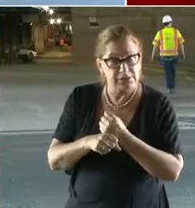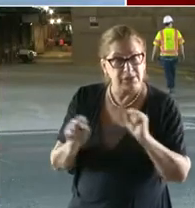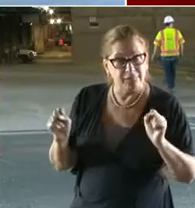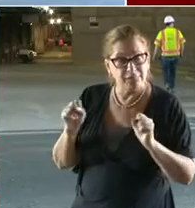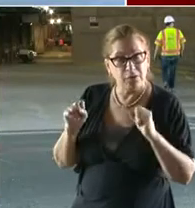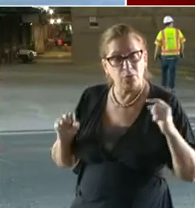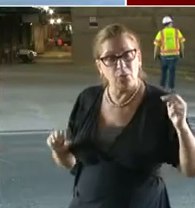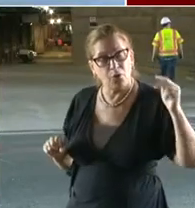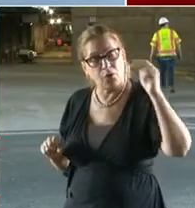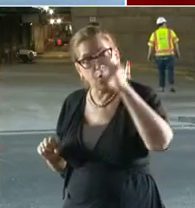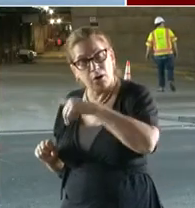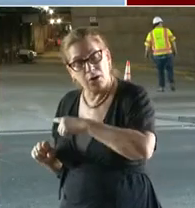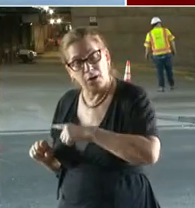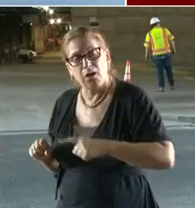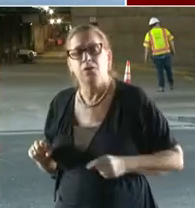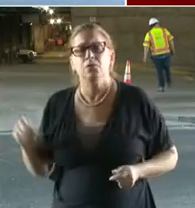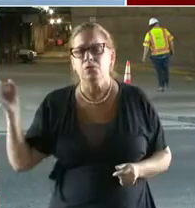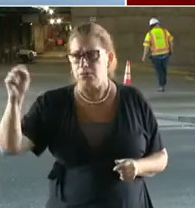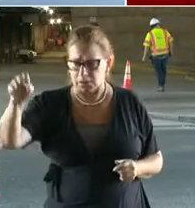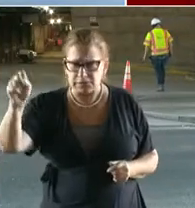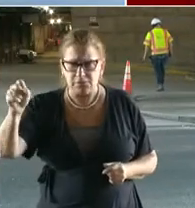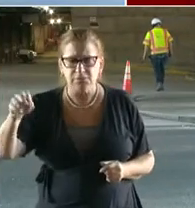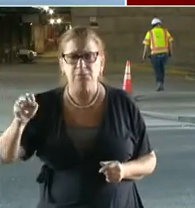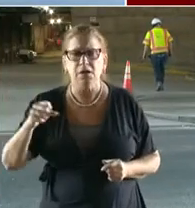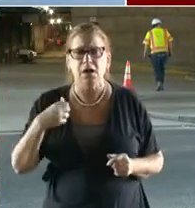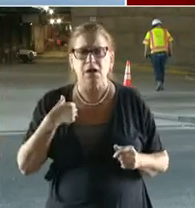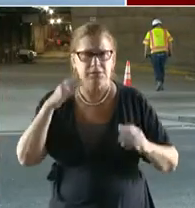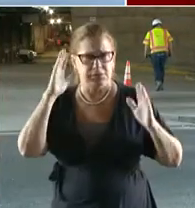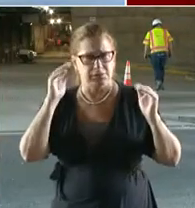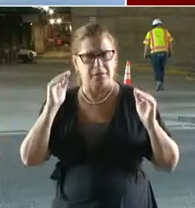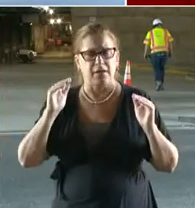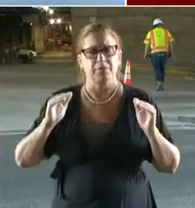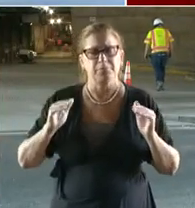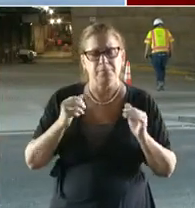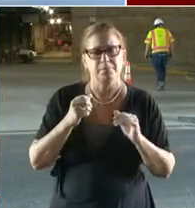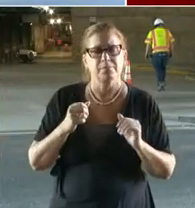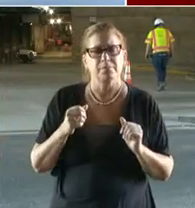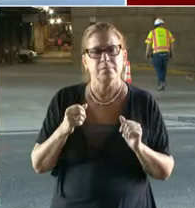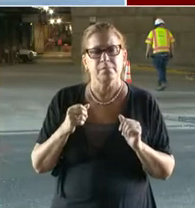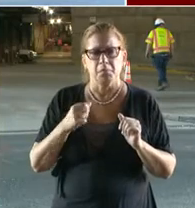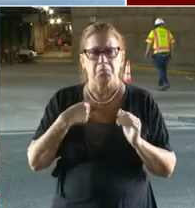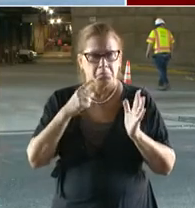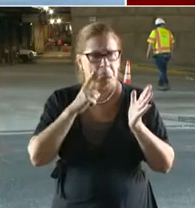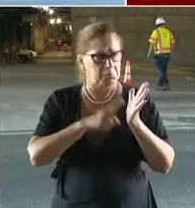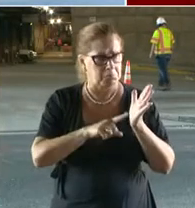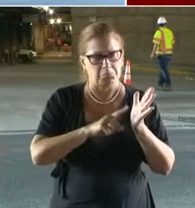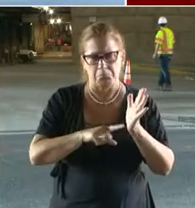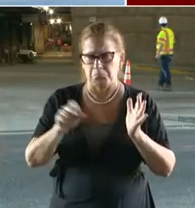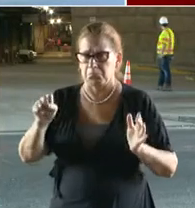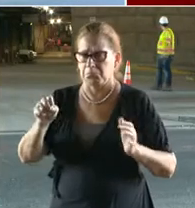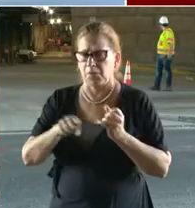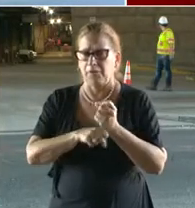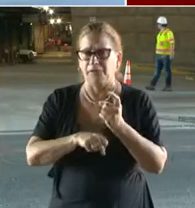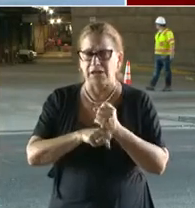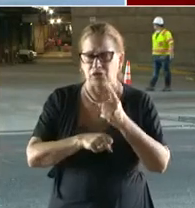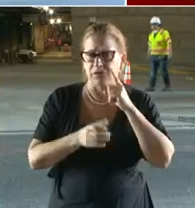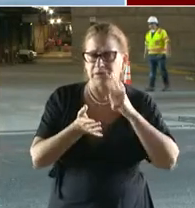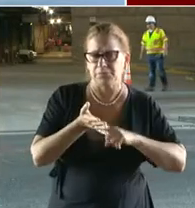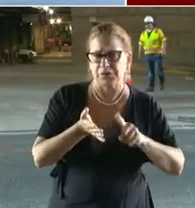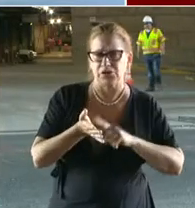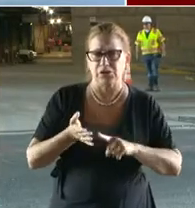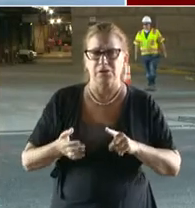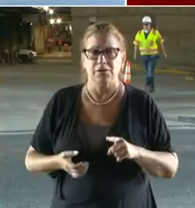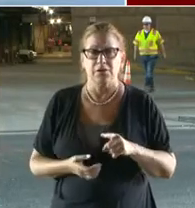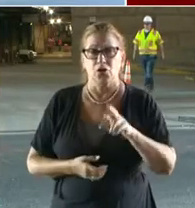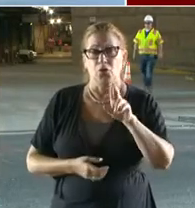we inspect our bridges on a biannual basis every two years. And anything that has a rating four or less, then we'll respect